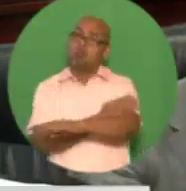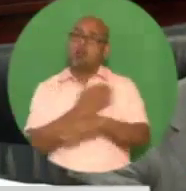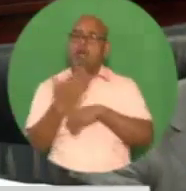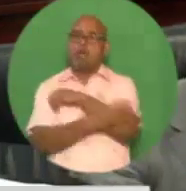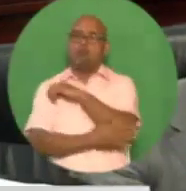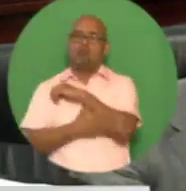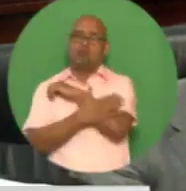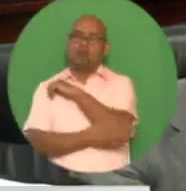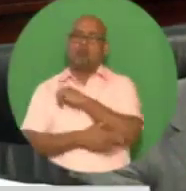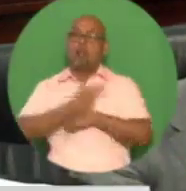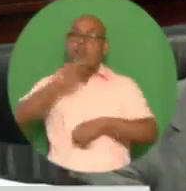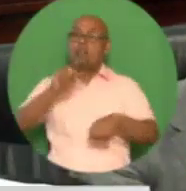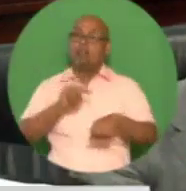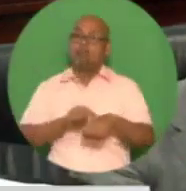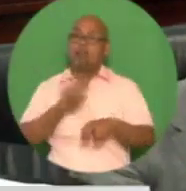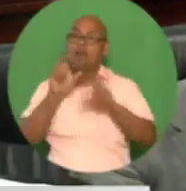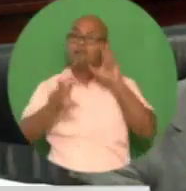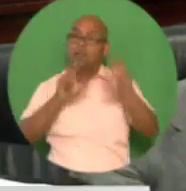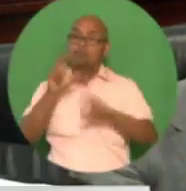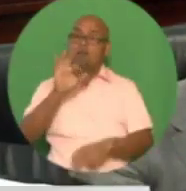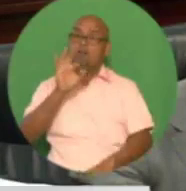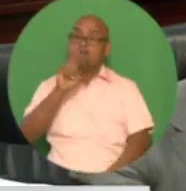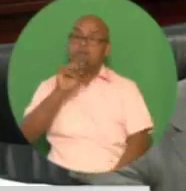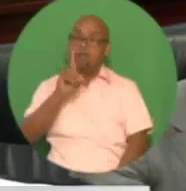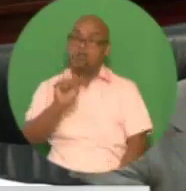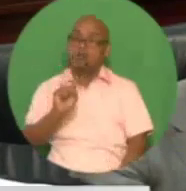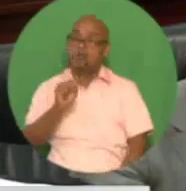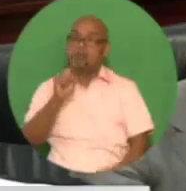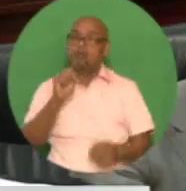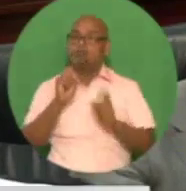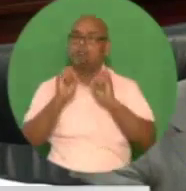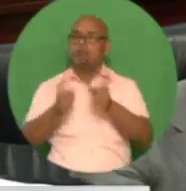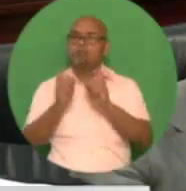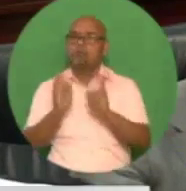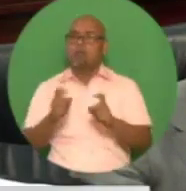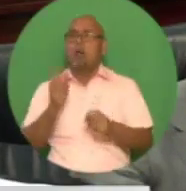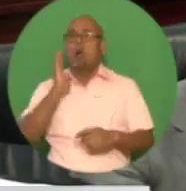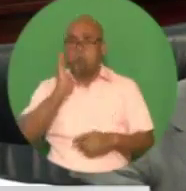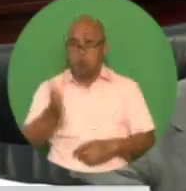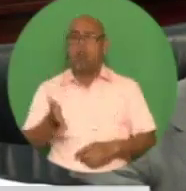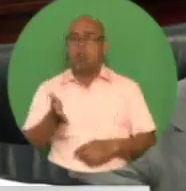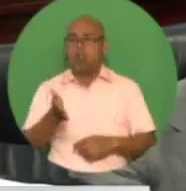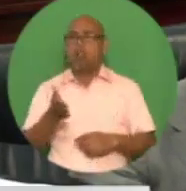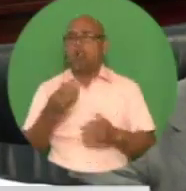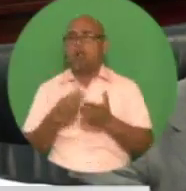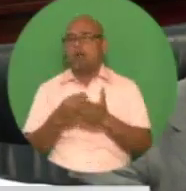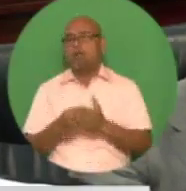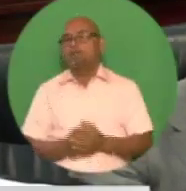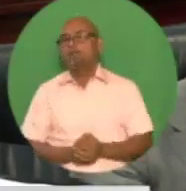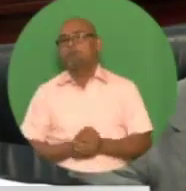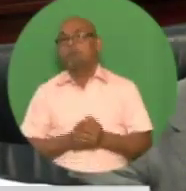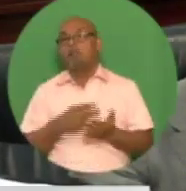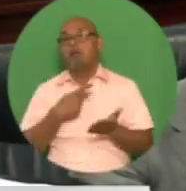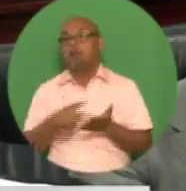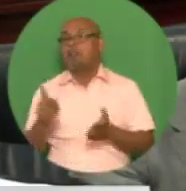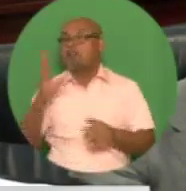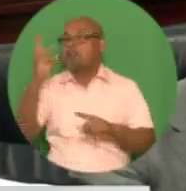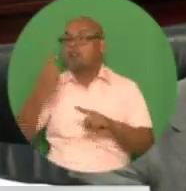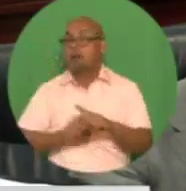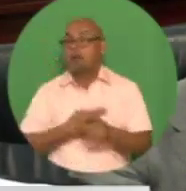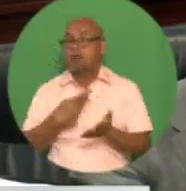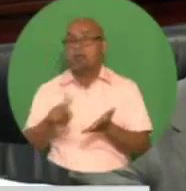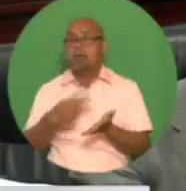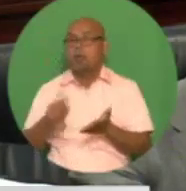Fund bonds, investors would be paid fixed interest rates. After that payment, the excess cash earned by the NIF,